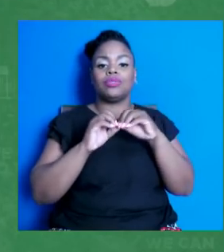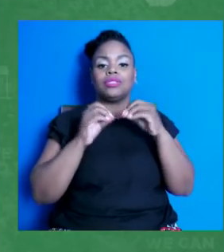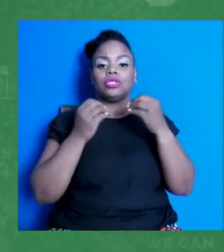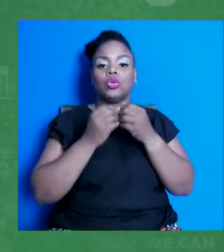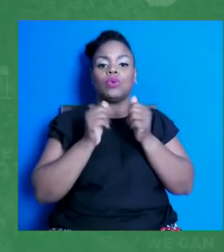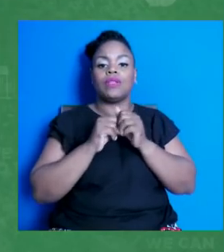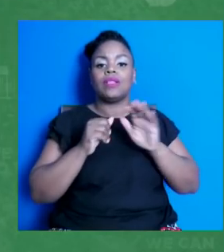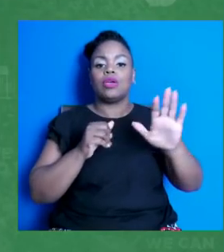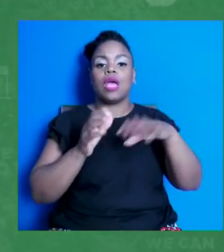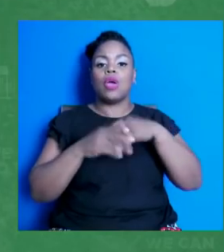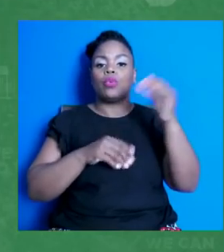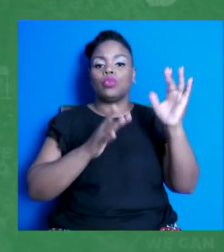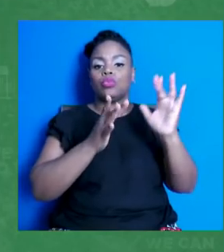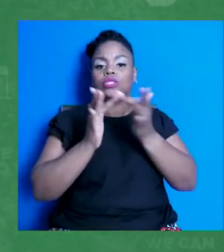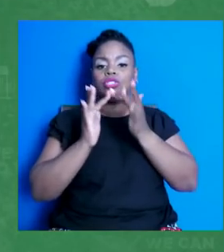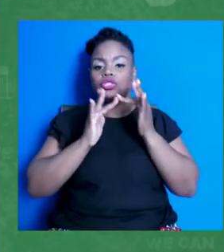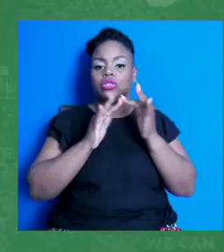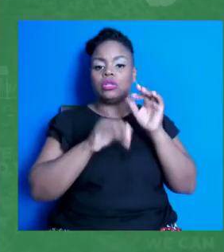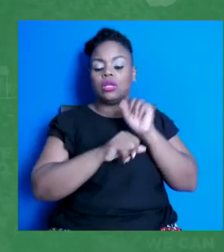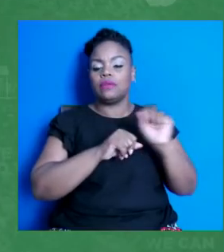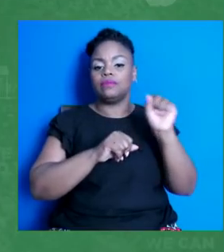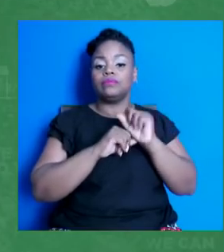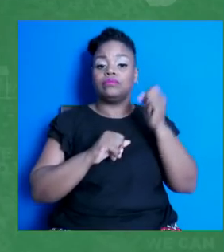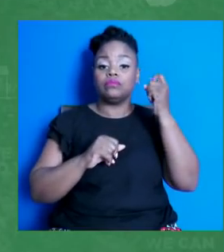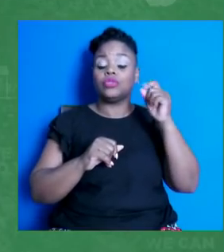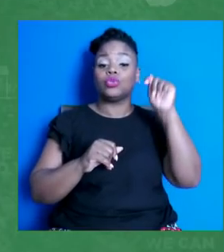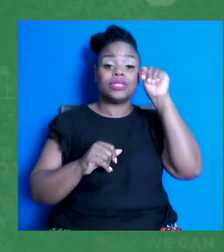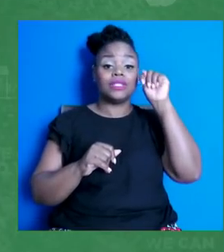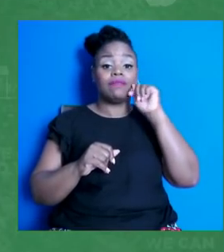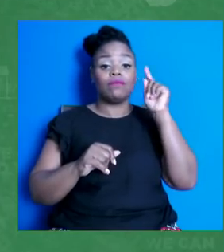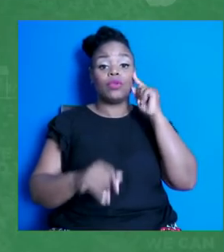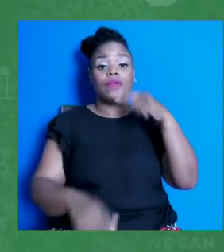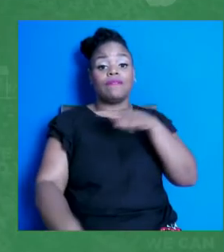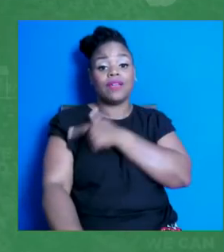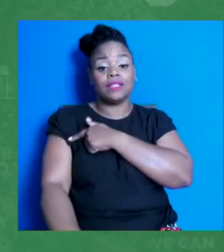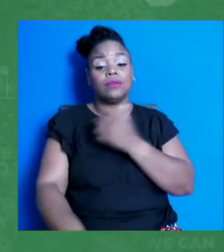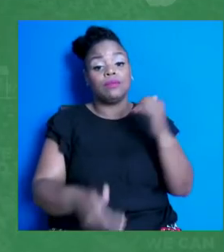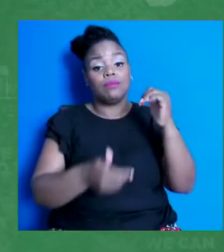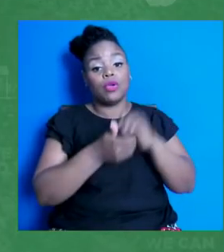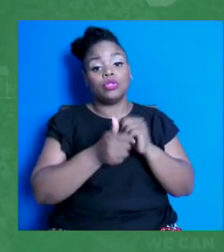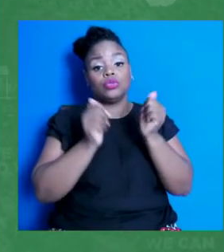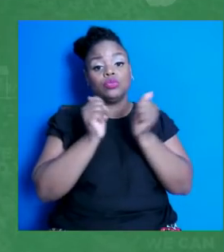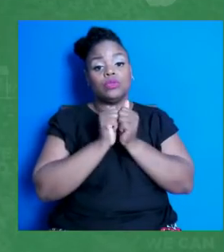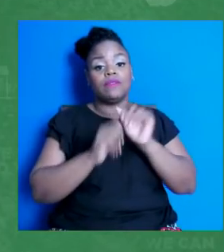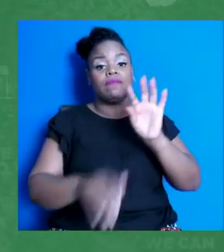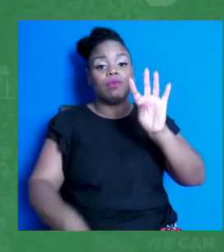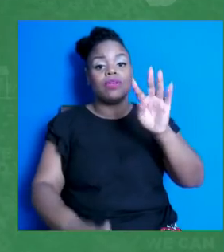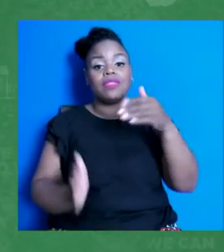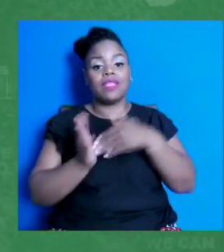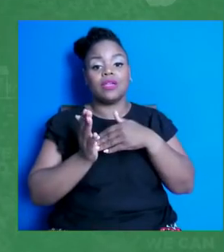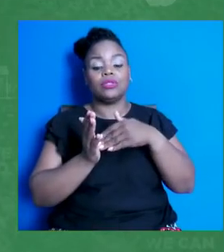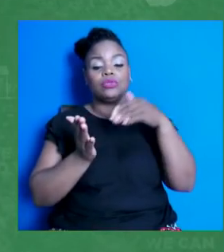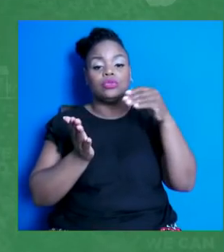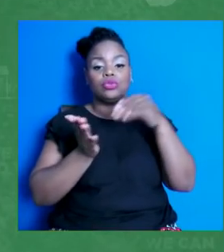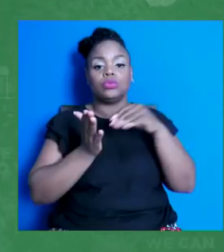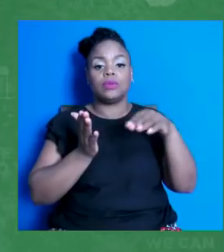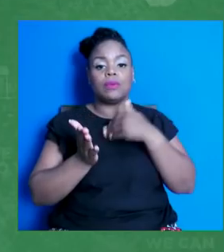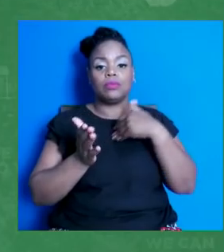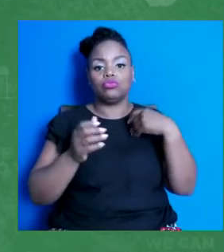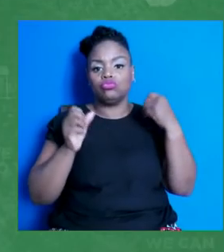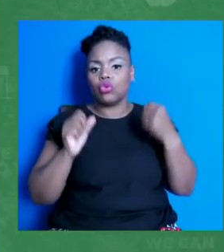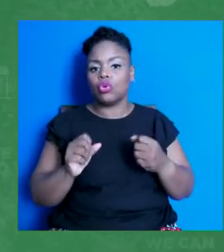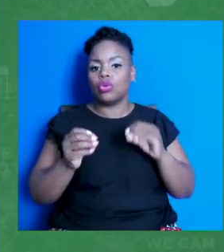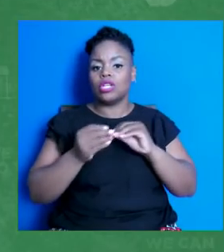In fact, Teens for Vaccines has actually partnered with a generation up, a 4,000 student members strong organization, and protect us